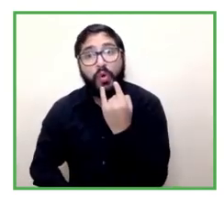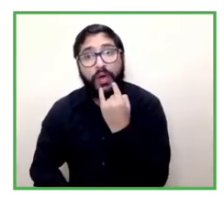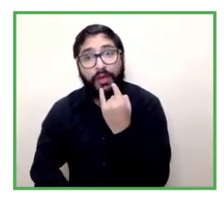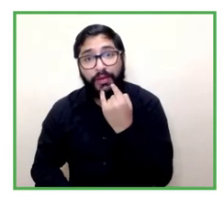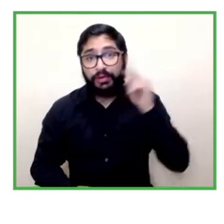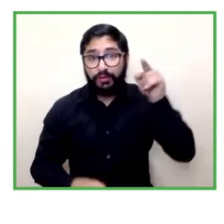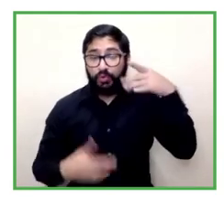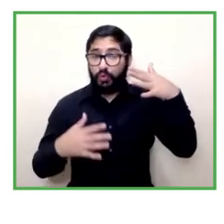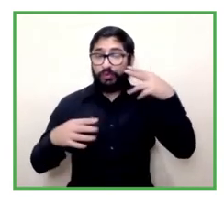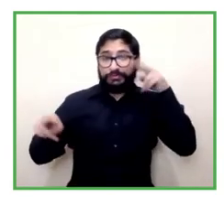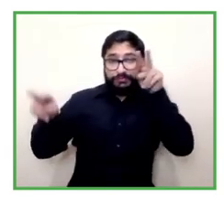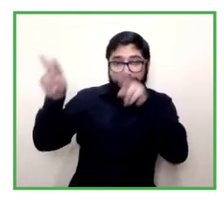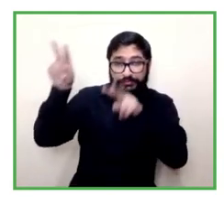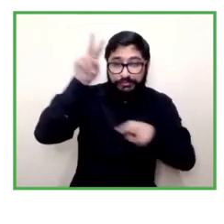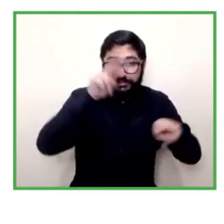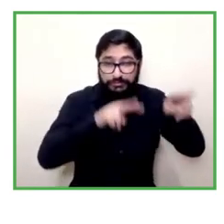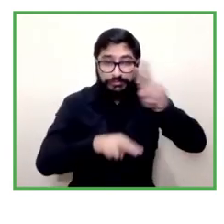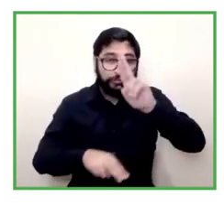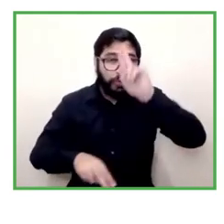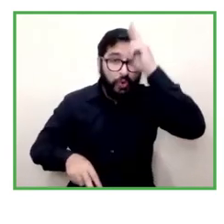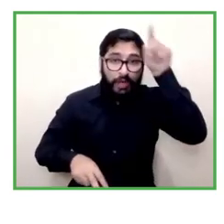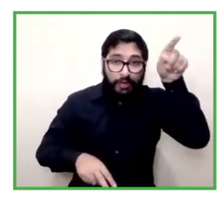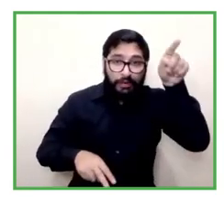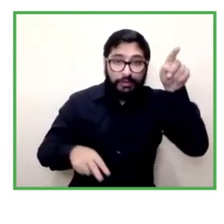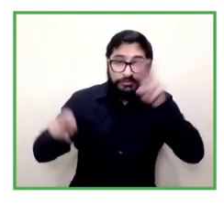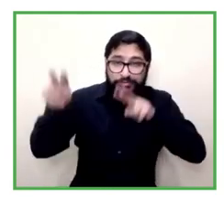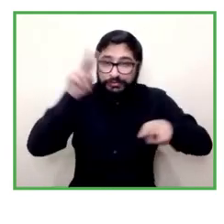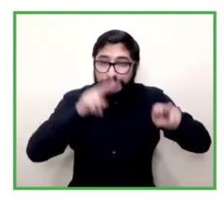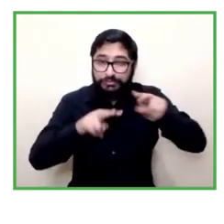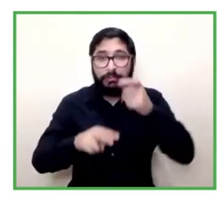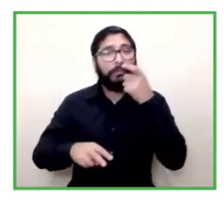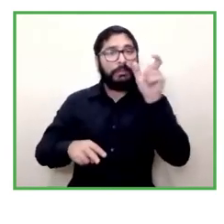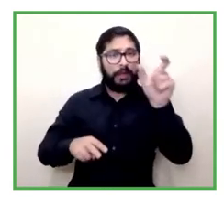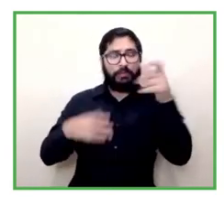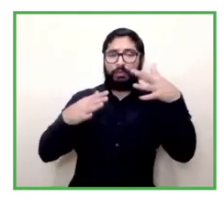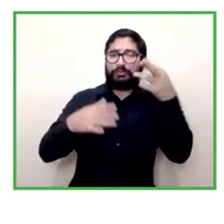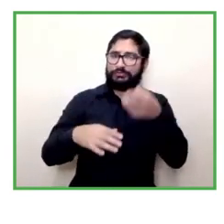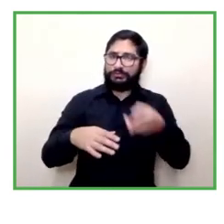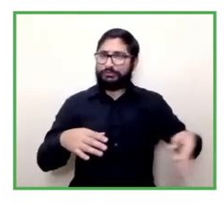see the vision that they state inclusion protection